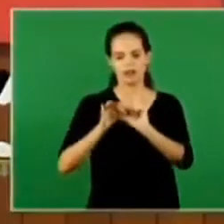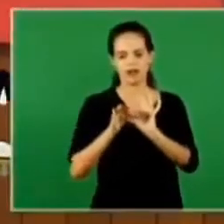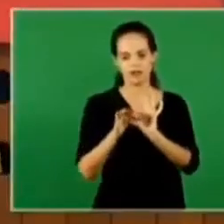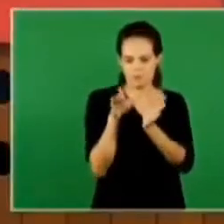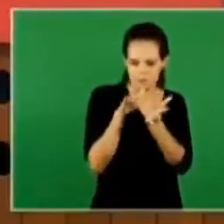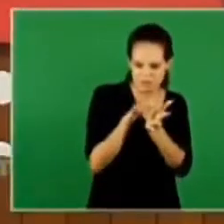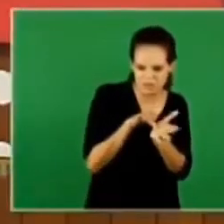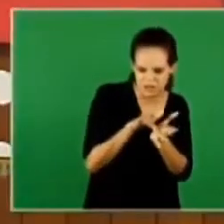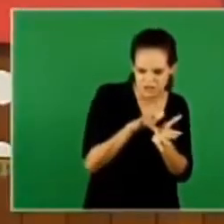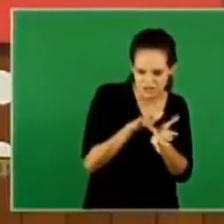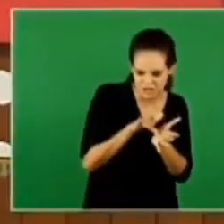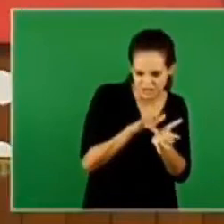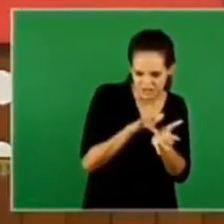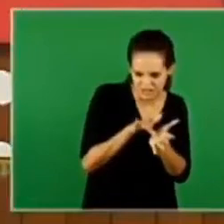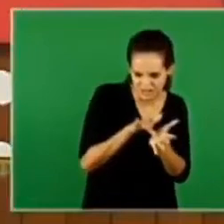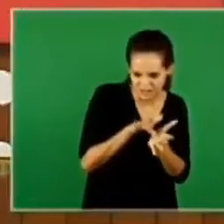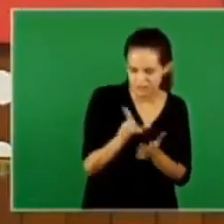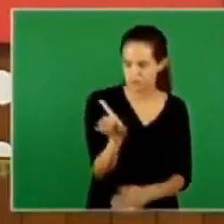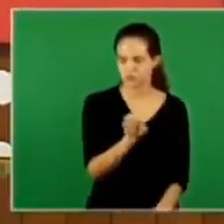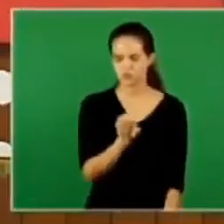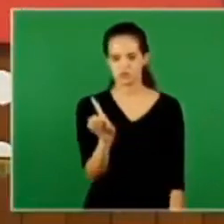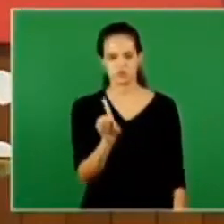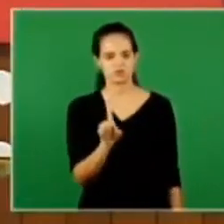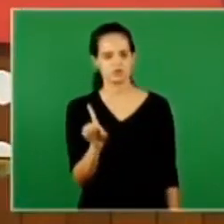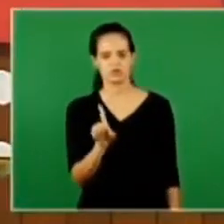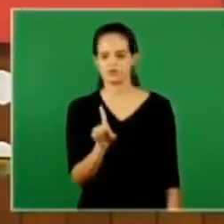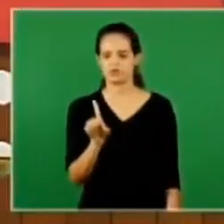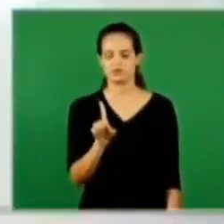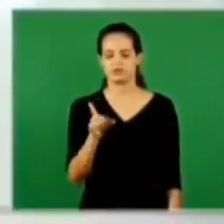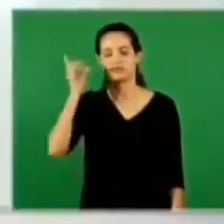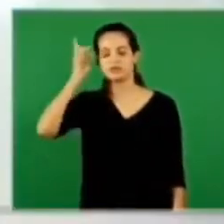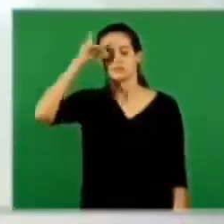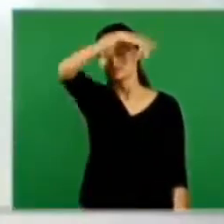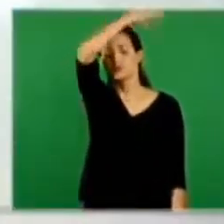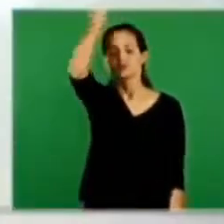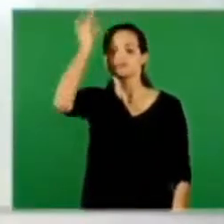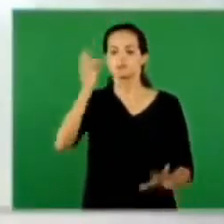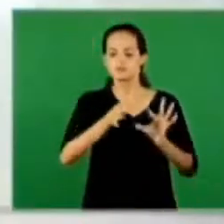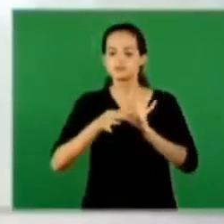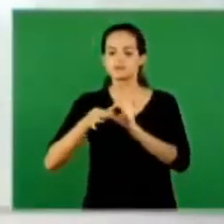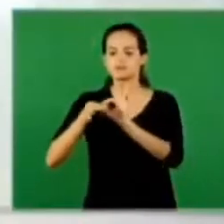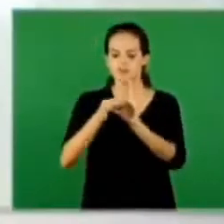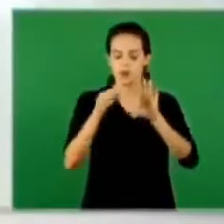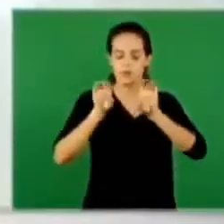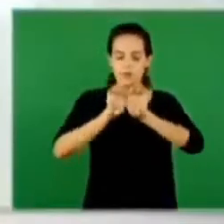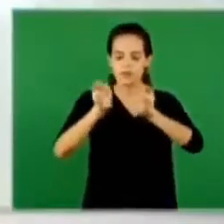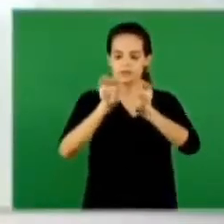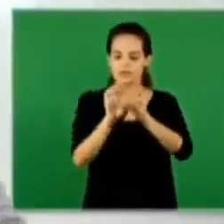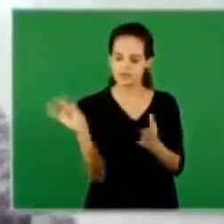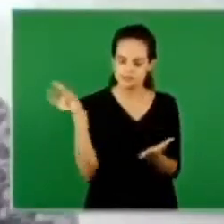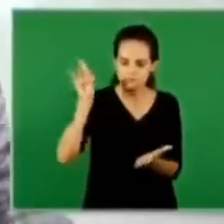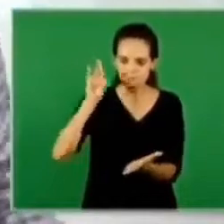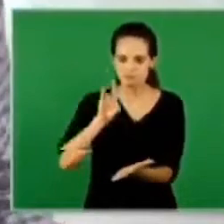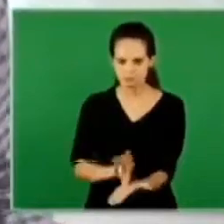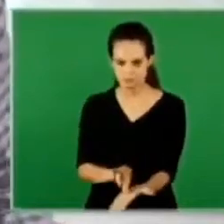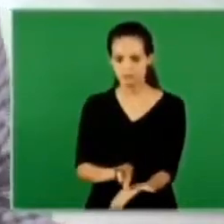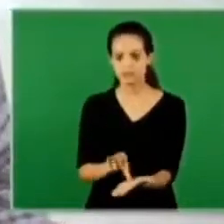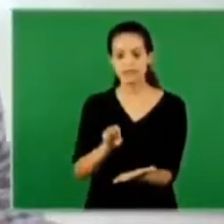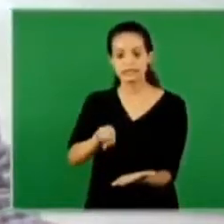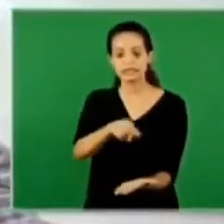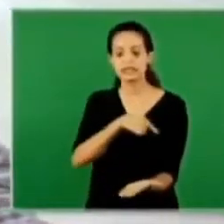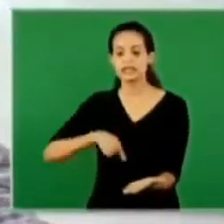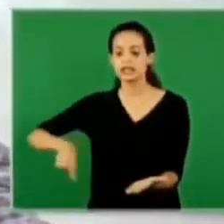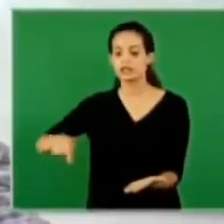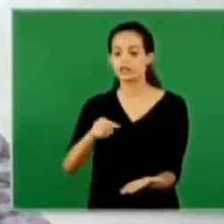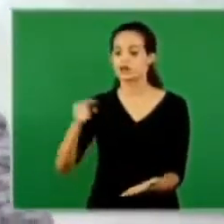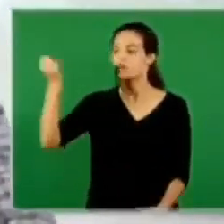is not to live uh like a label of christianity the fellowship that the holy spirit generates is to